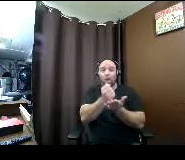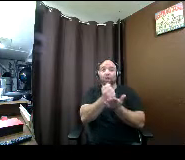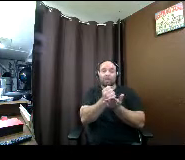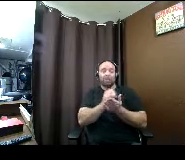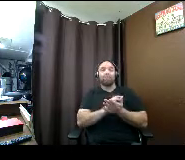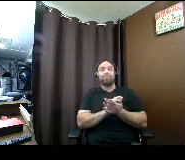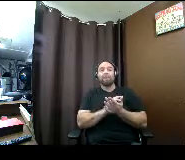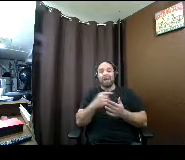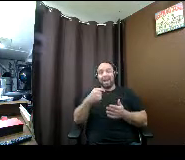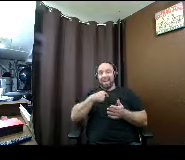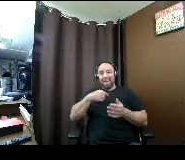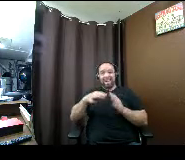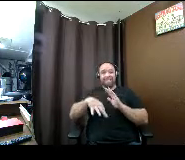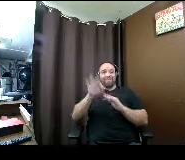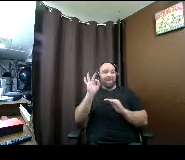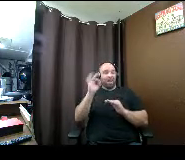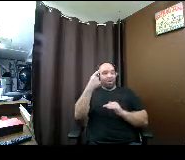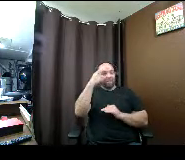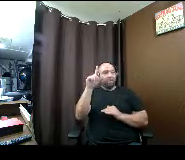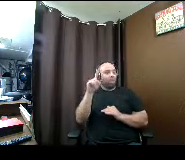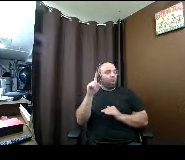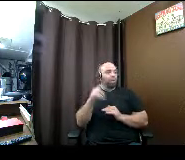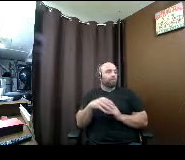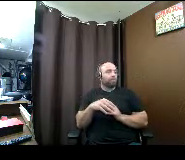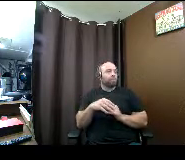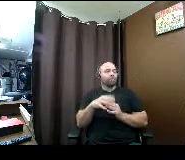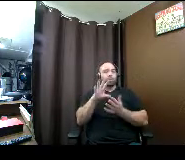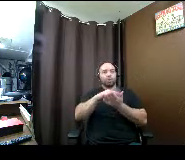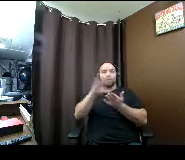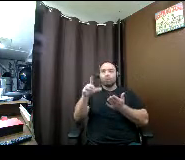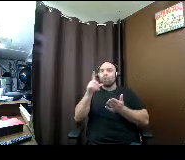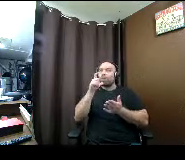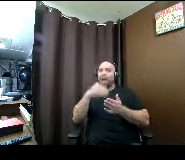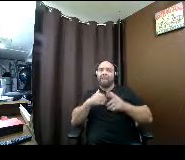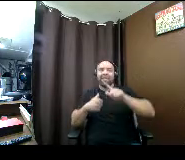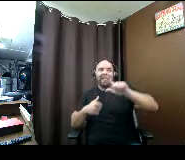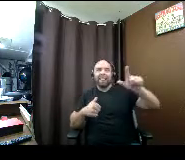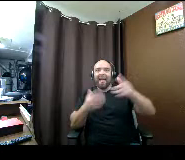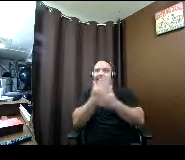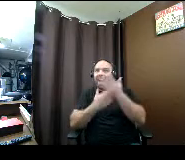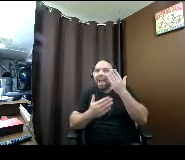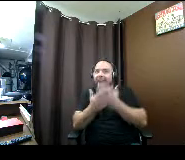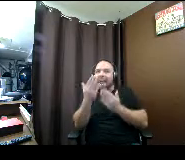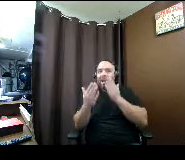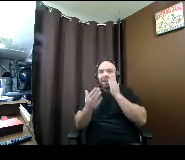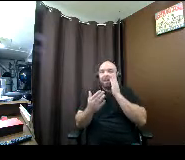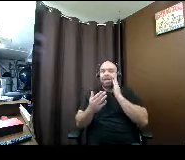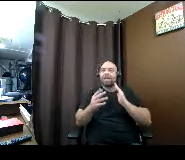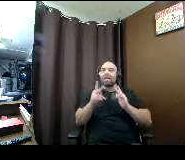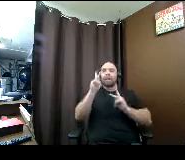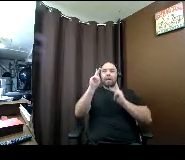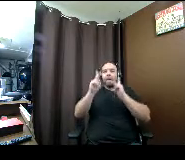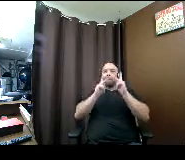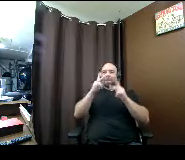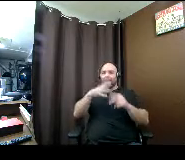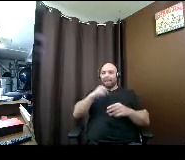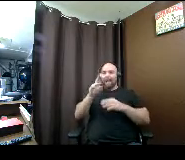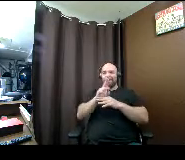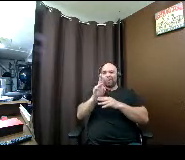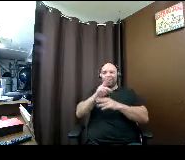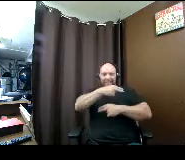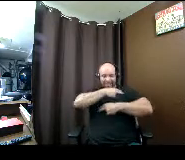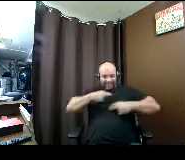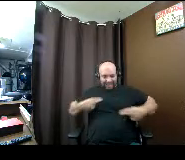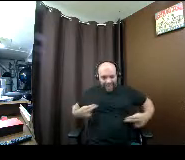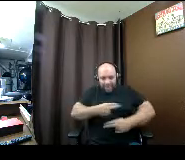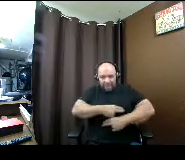have found them for uh students who are left-handed people who like to make a duct tape dress for prom i